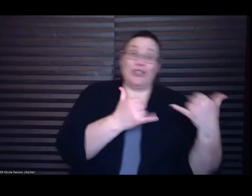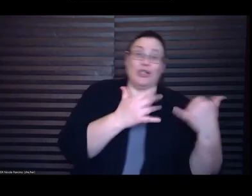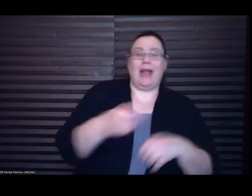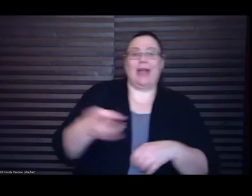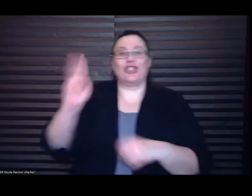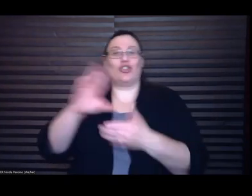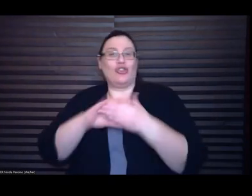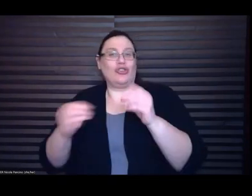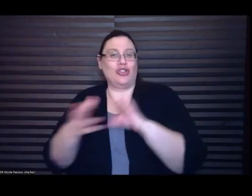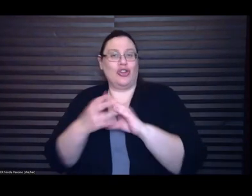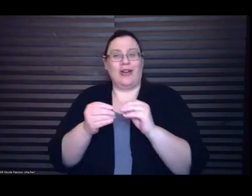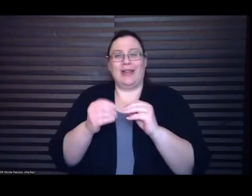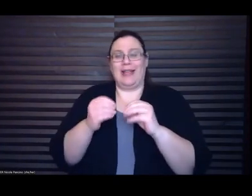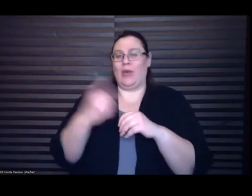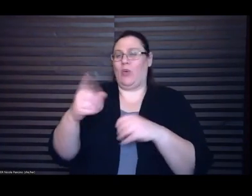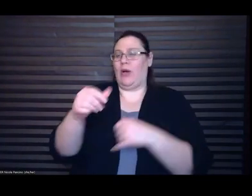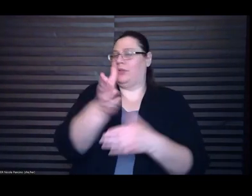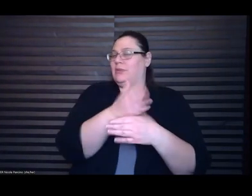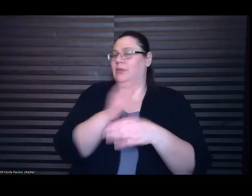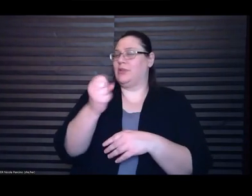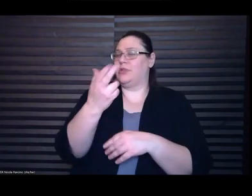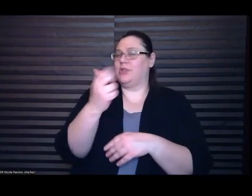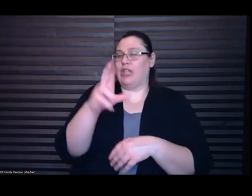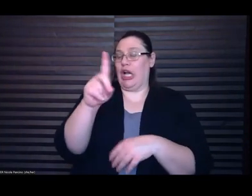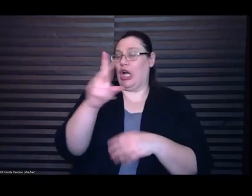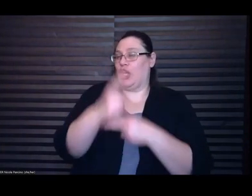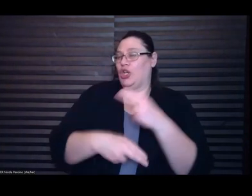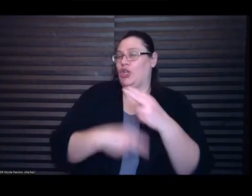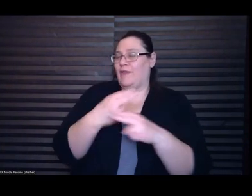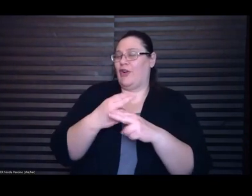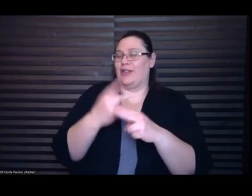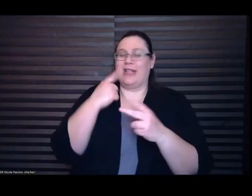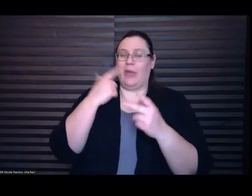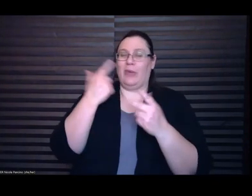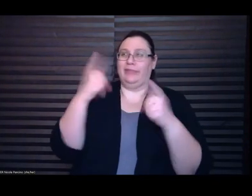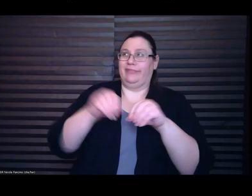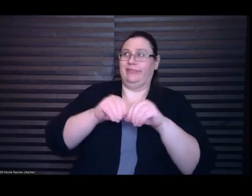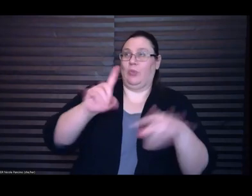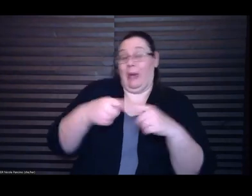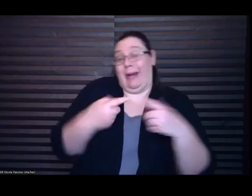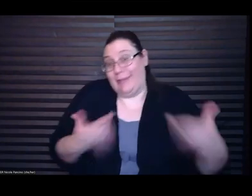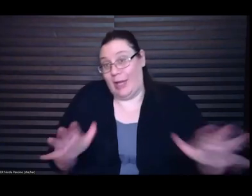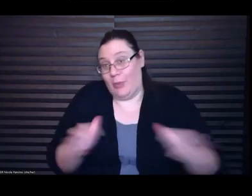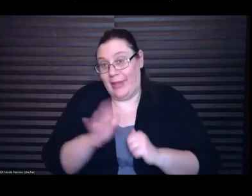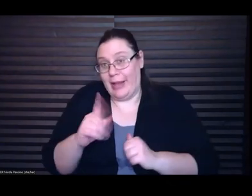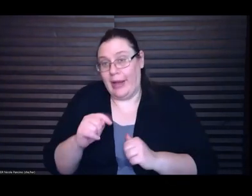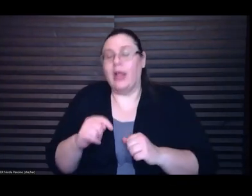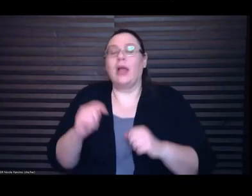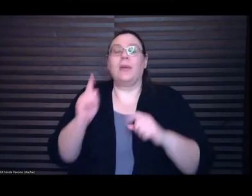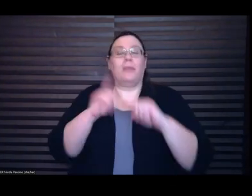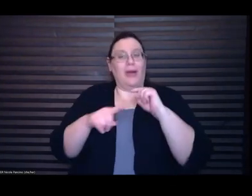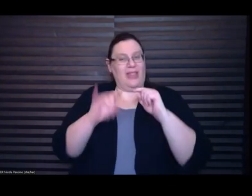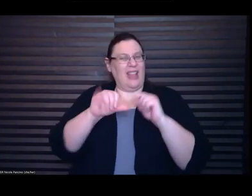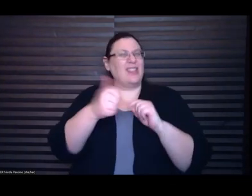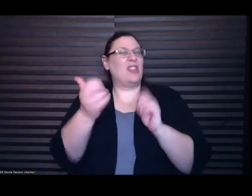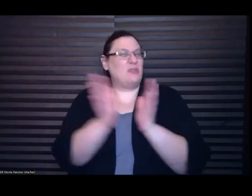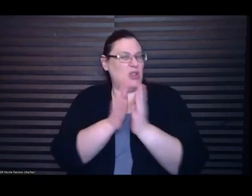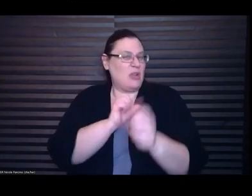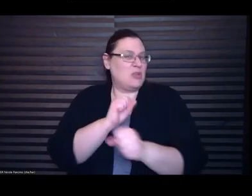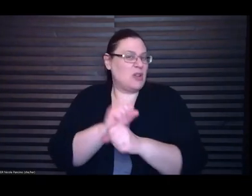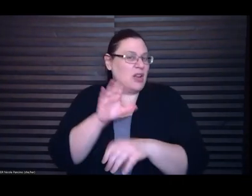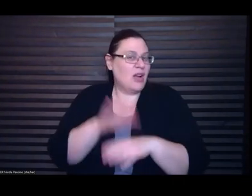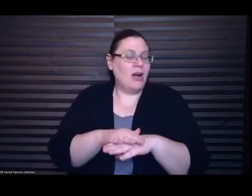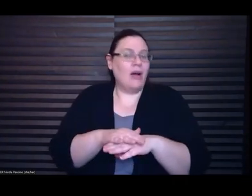out at some point when I finish it I suppose but yeah that I also it was like a book that I was working on COVID broke my brain I also like could not read or do anything